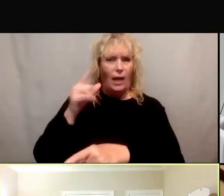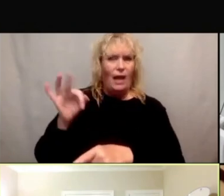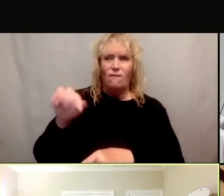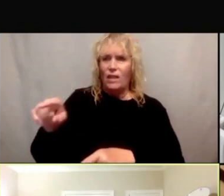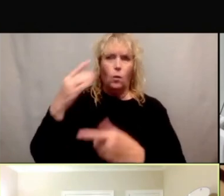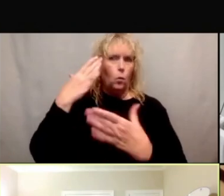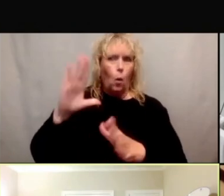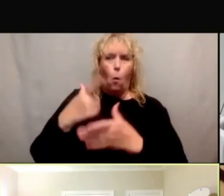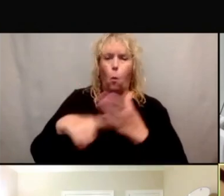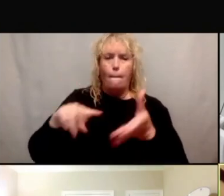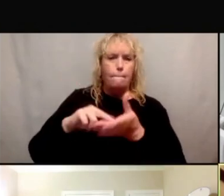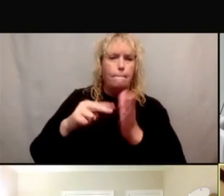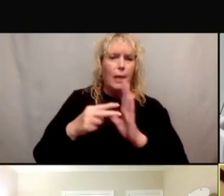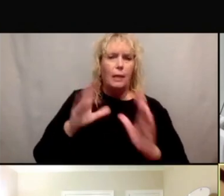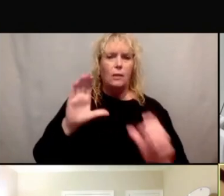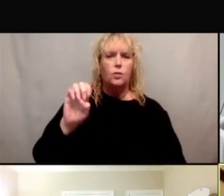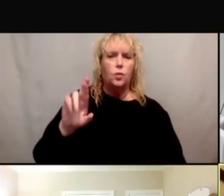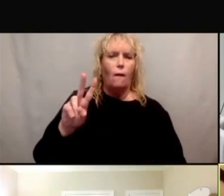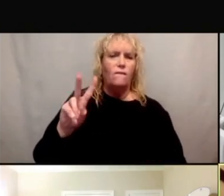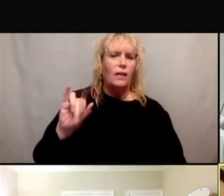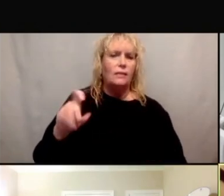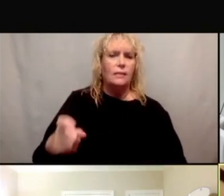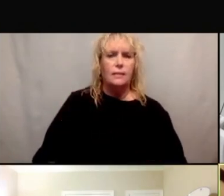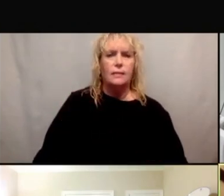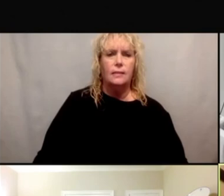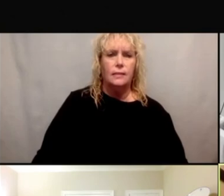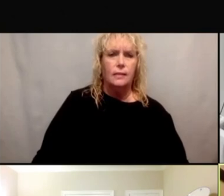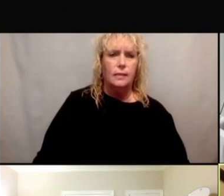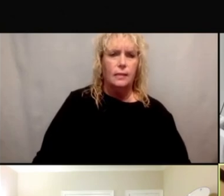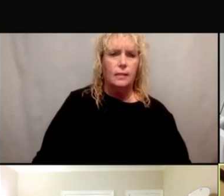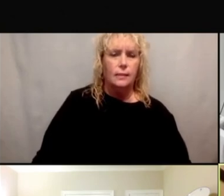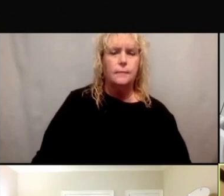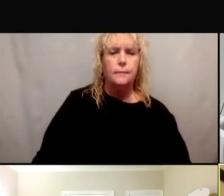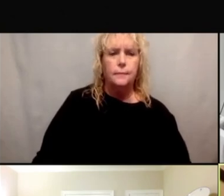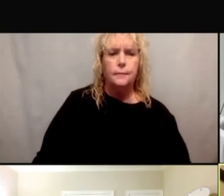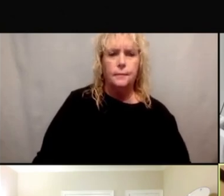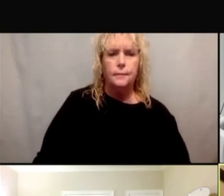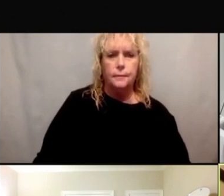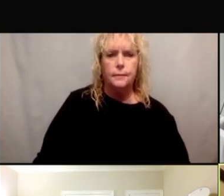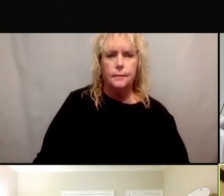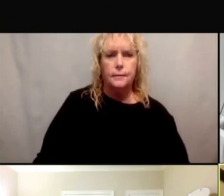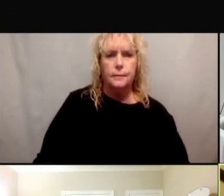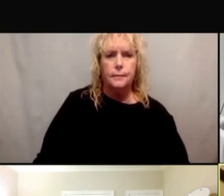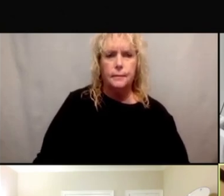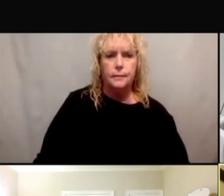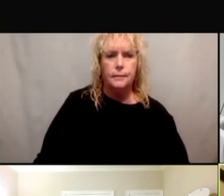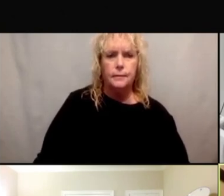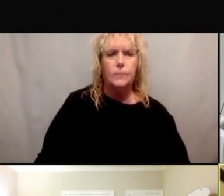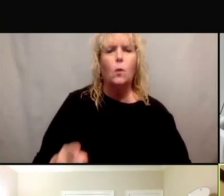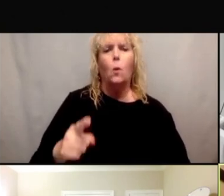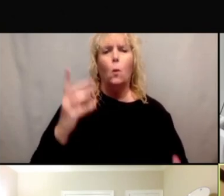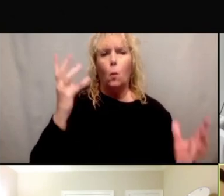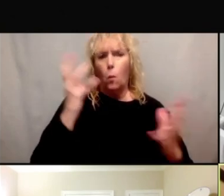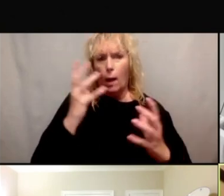was? Is that the idea of the question? Yeah. Well,